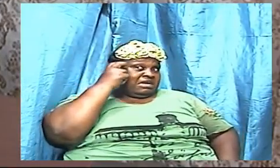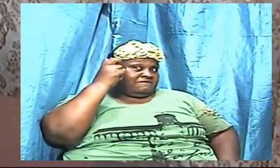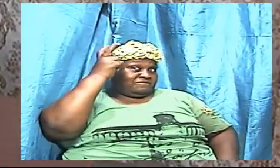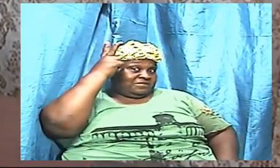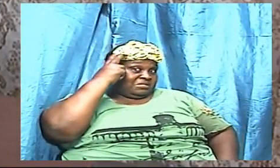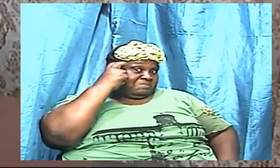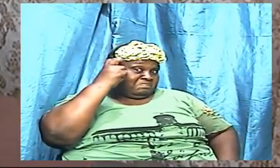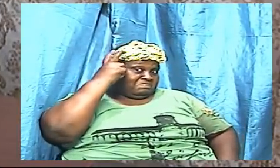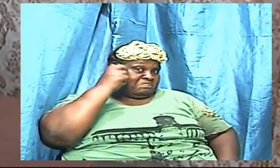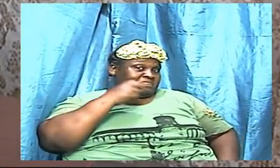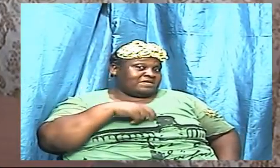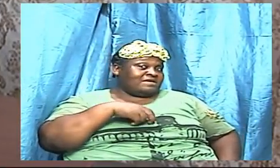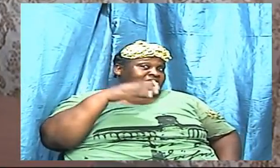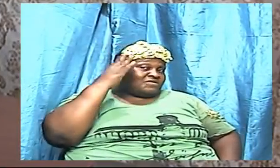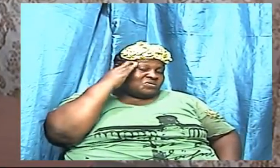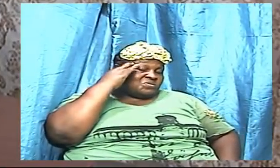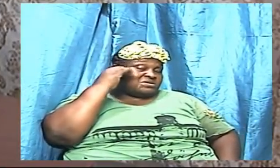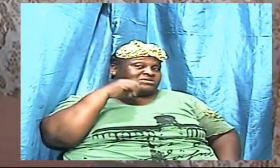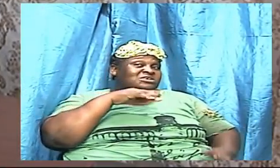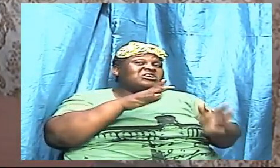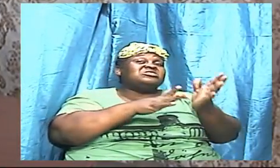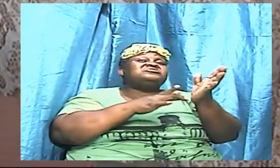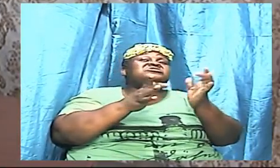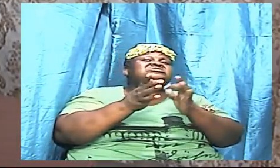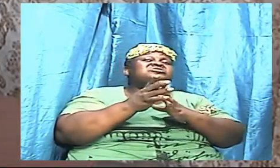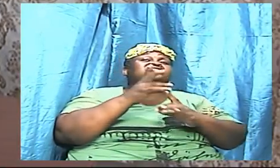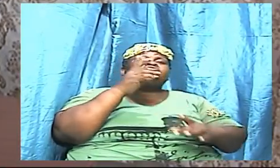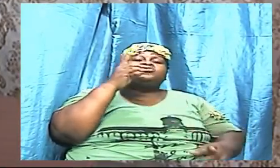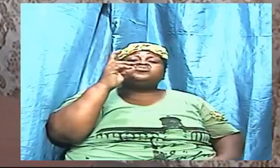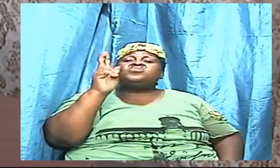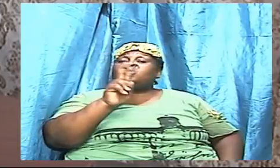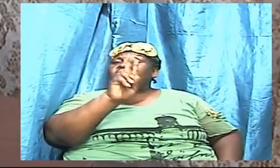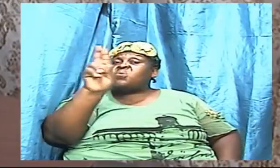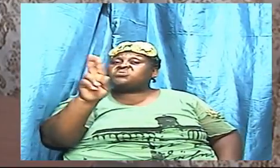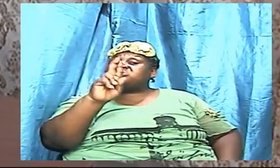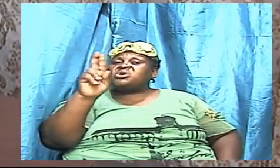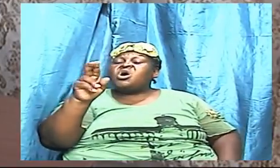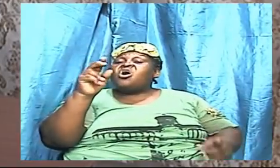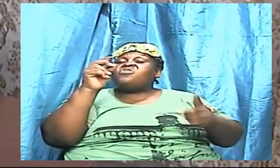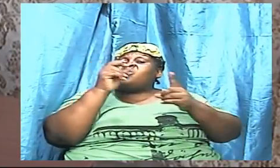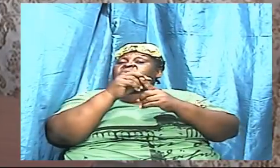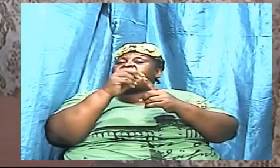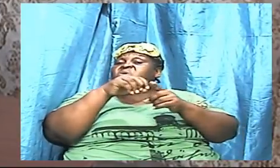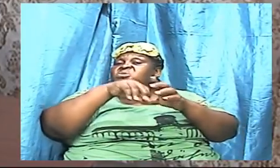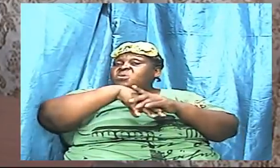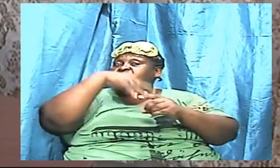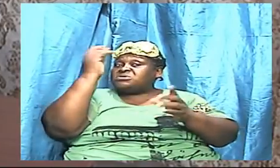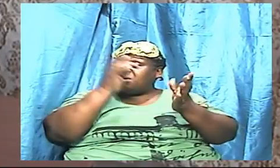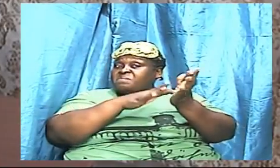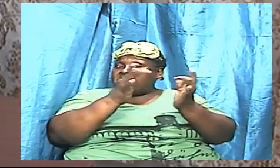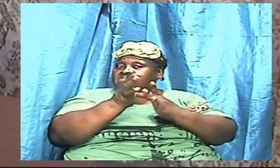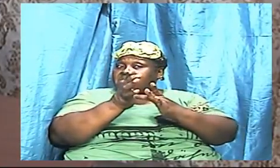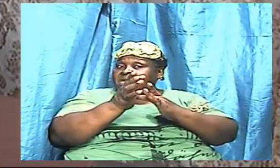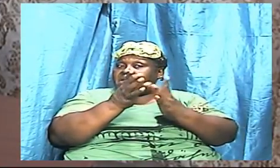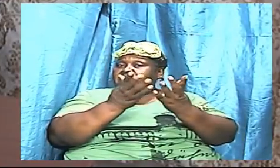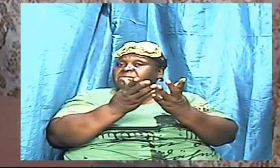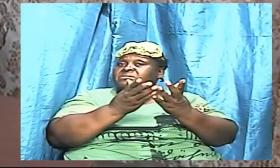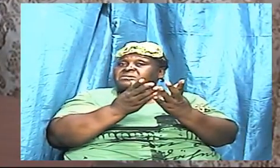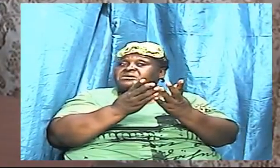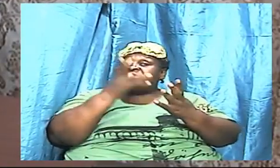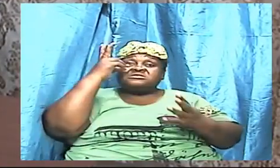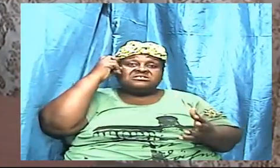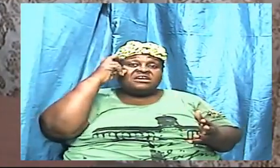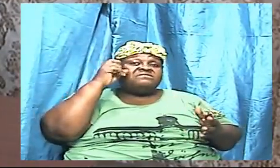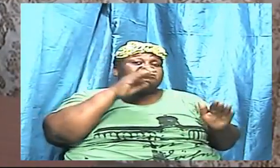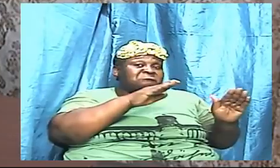every temptation there was a word in response and you know what happened after a while he stepped back